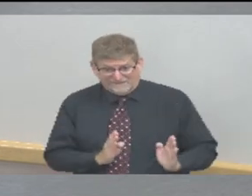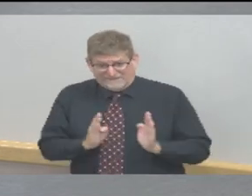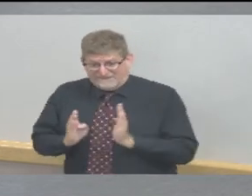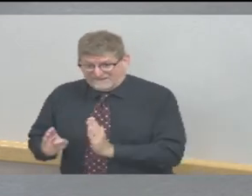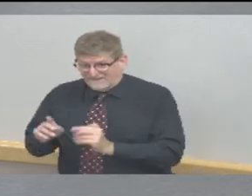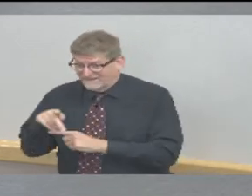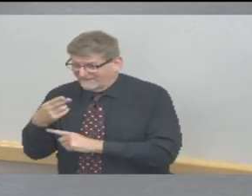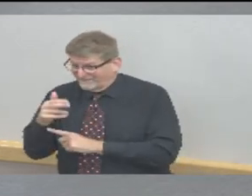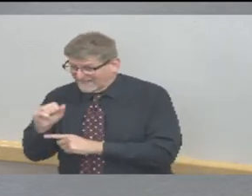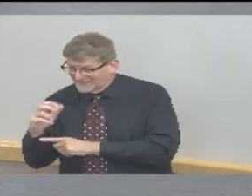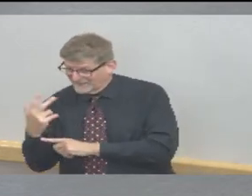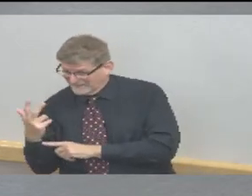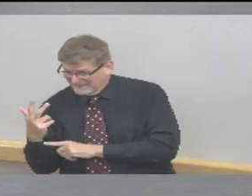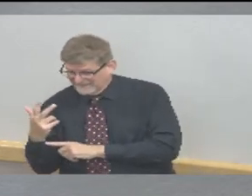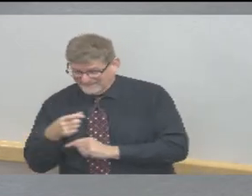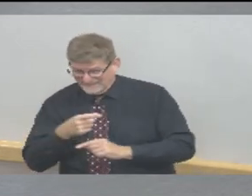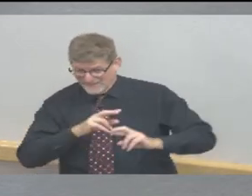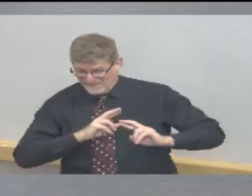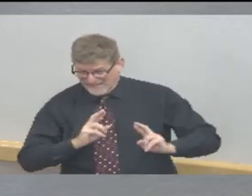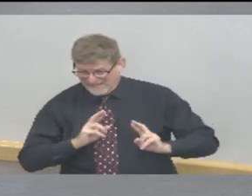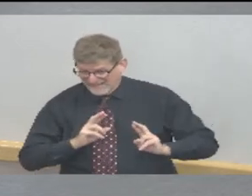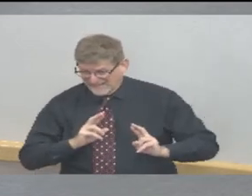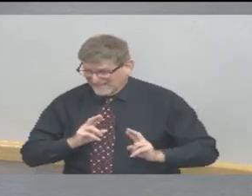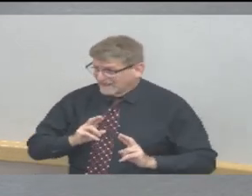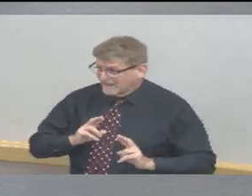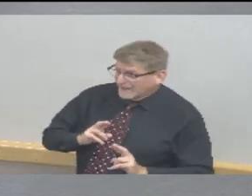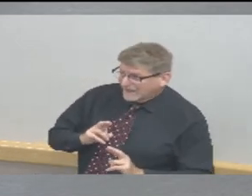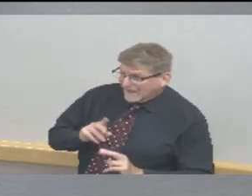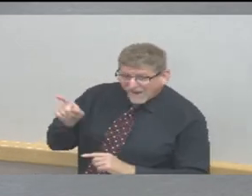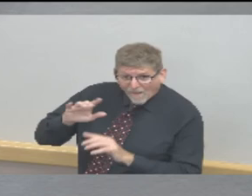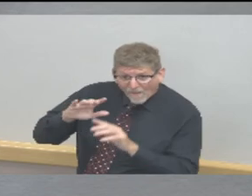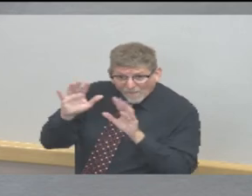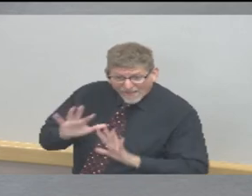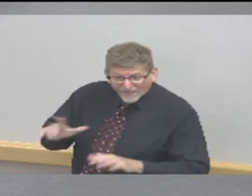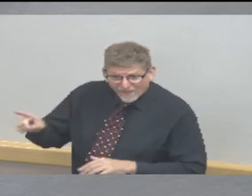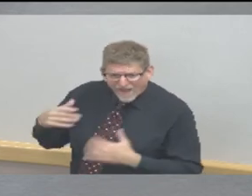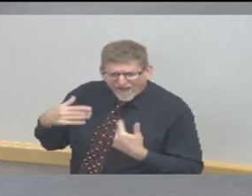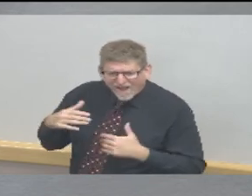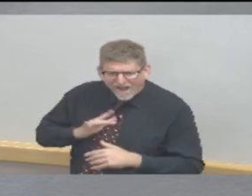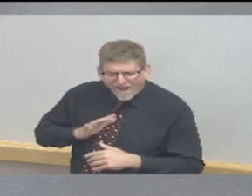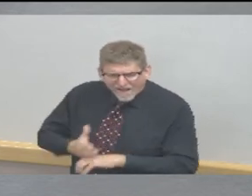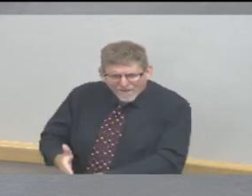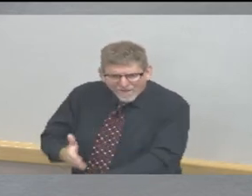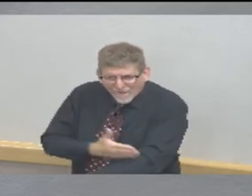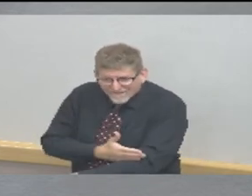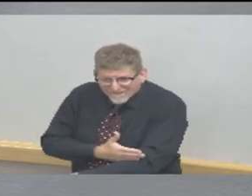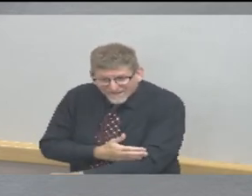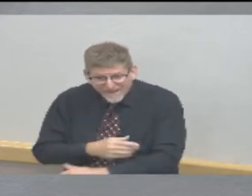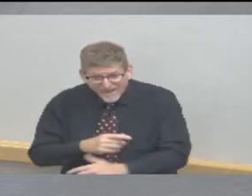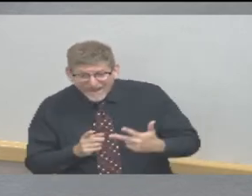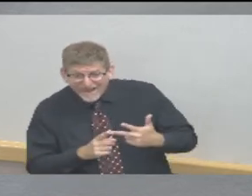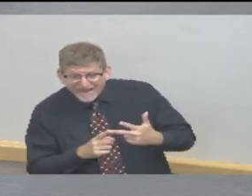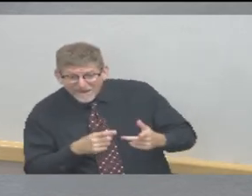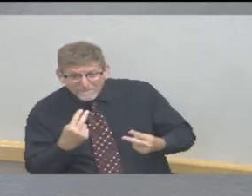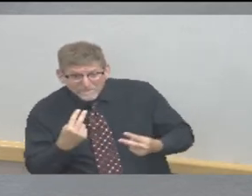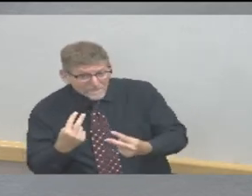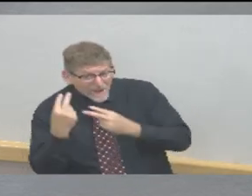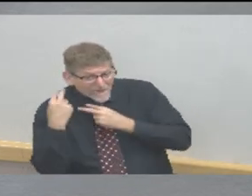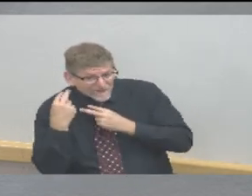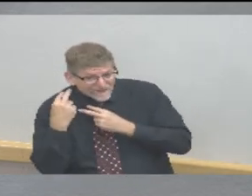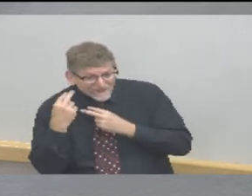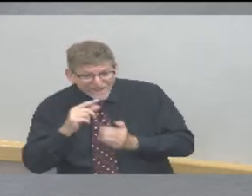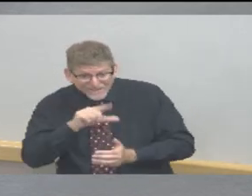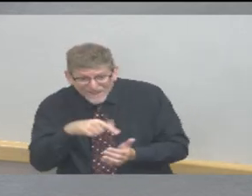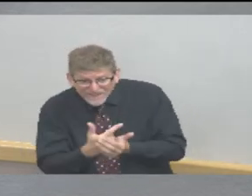weather's starting to get better and Memorial Day is coming and graduation celebrations are here